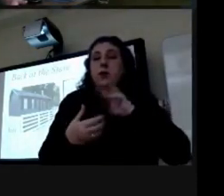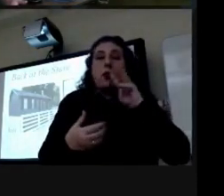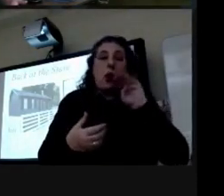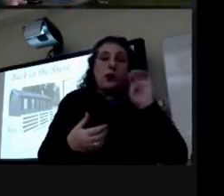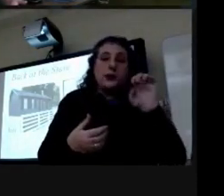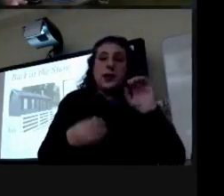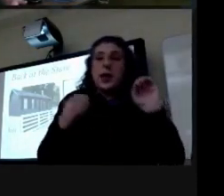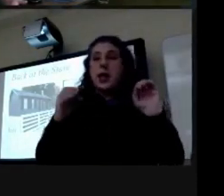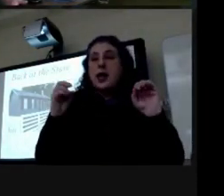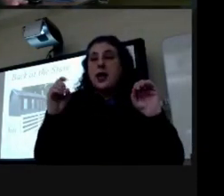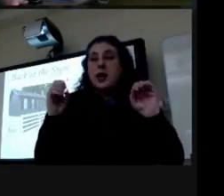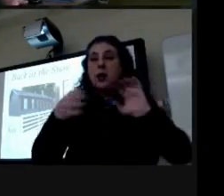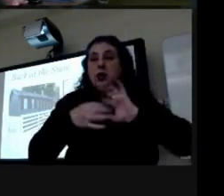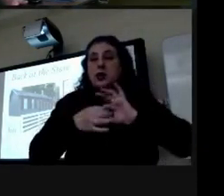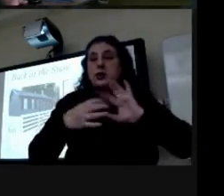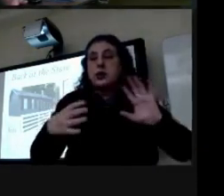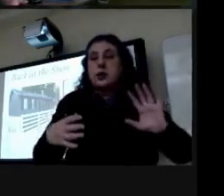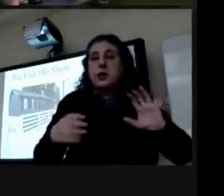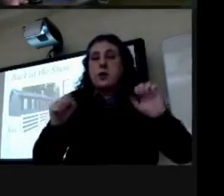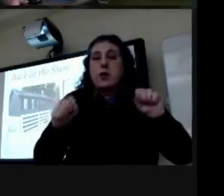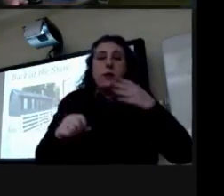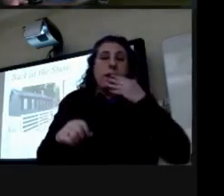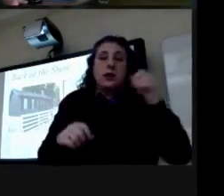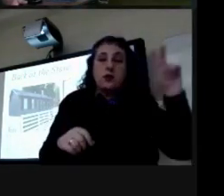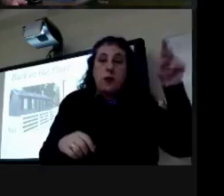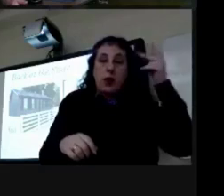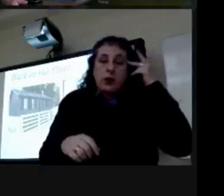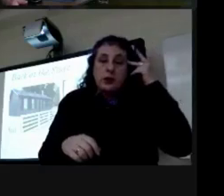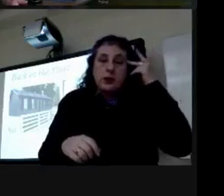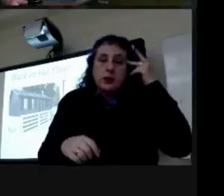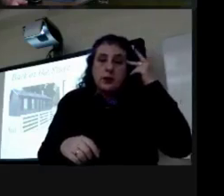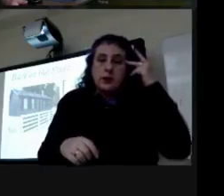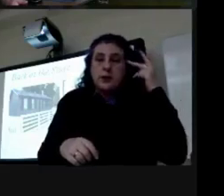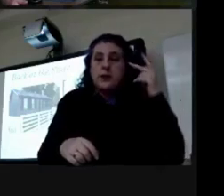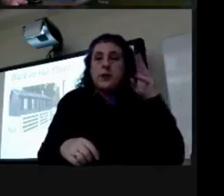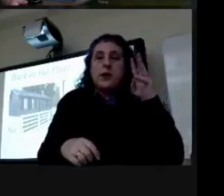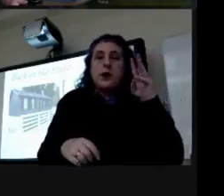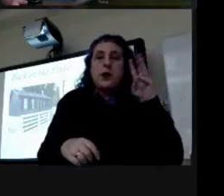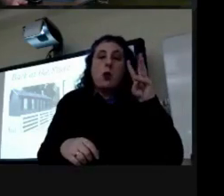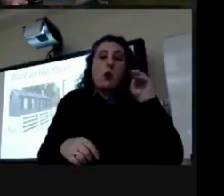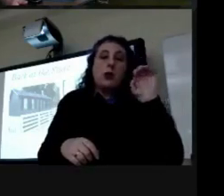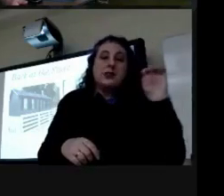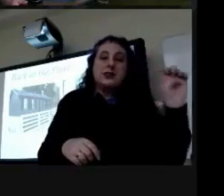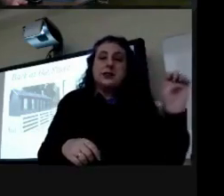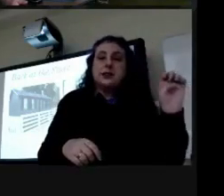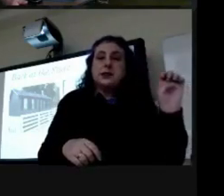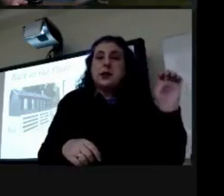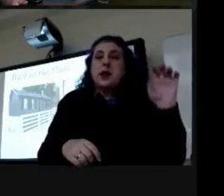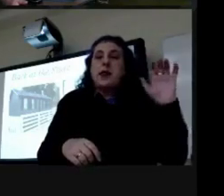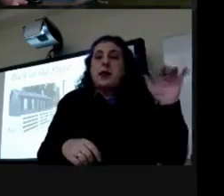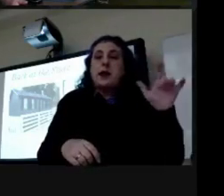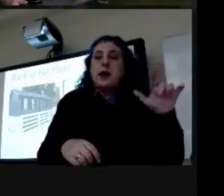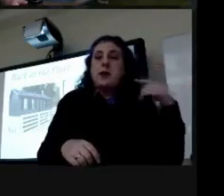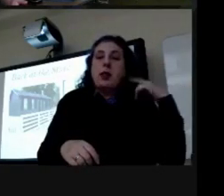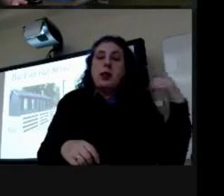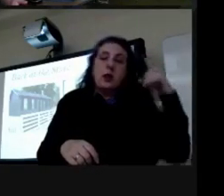dissolved it was probably because of the politics wallace would by this time was lincoln's brother-in-law he probably felt